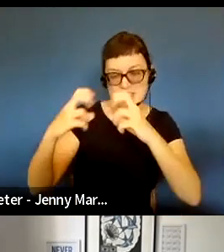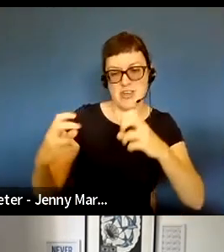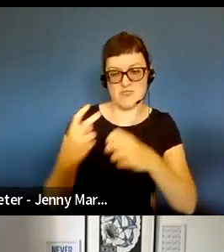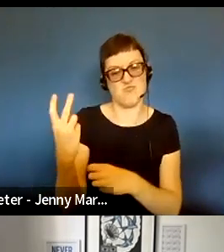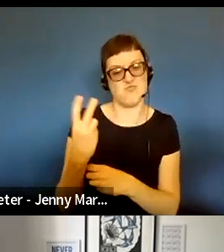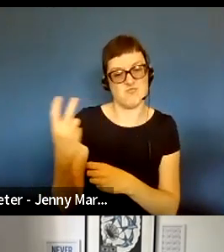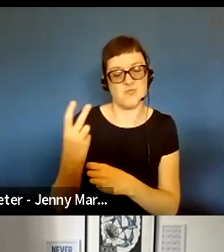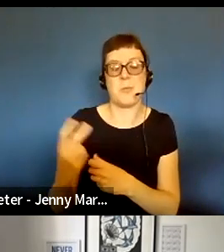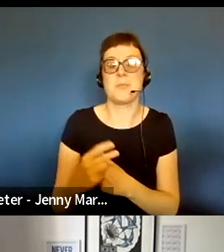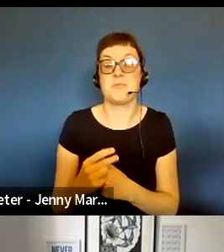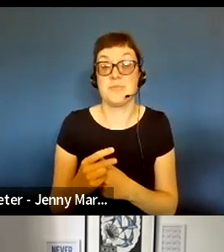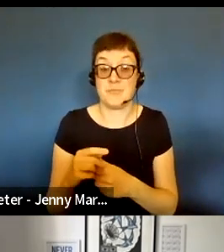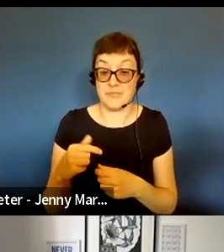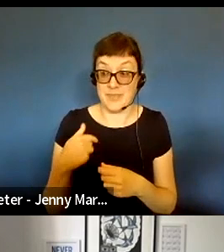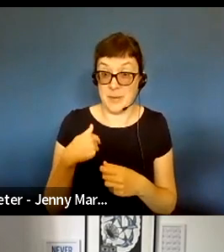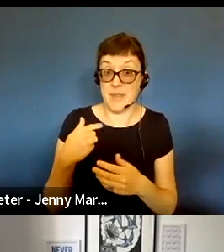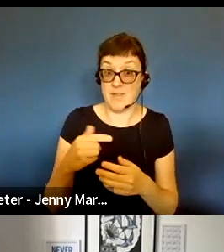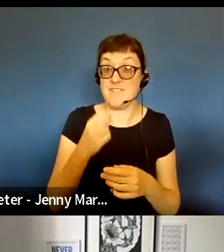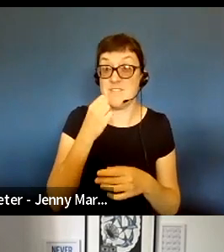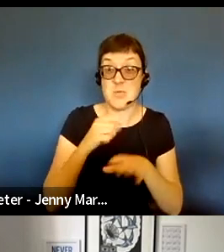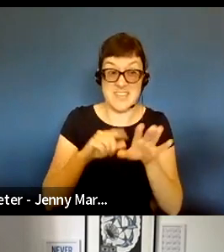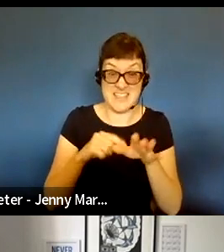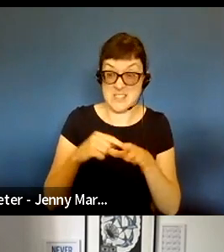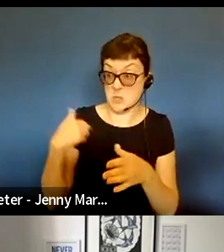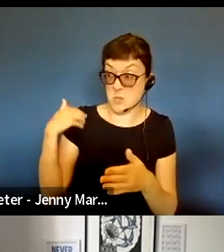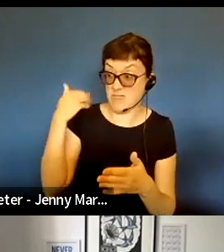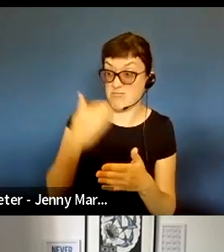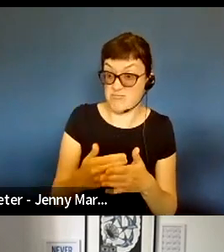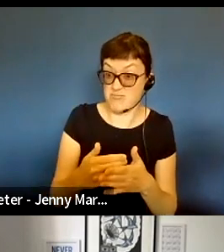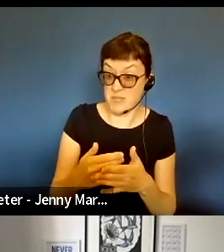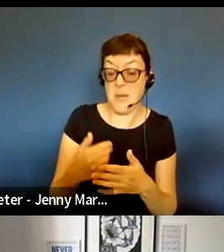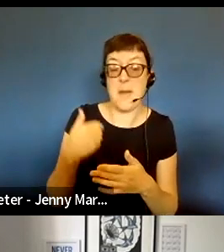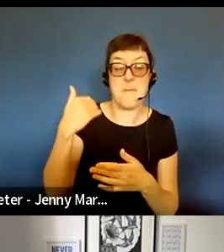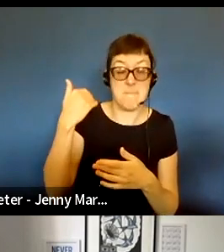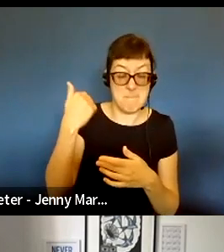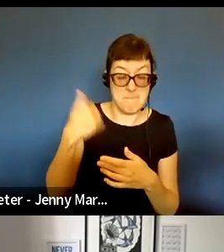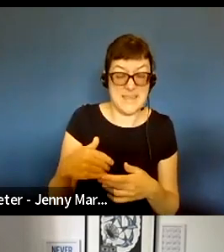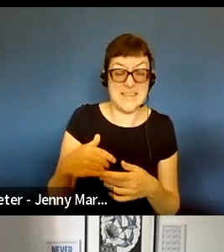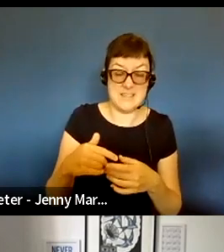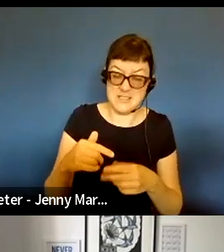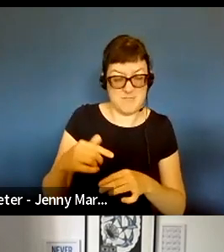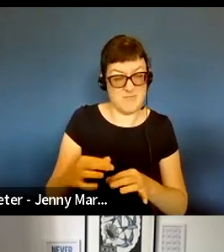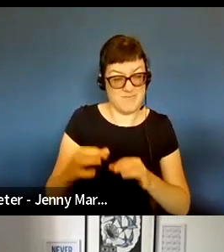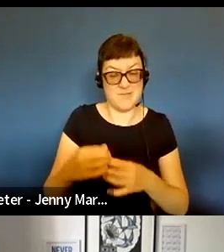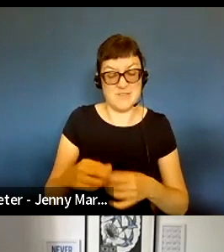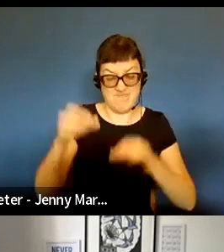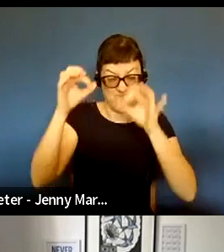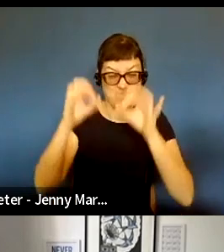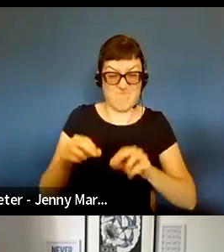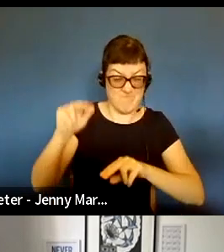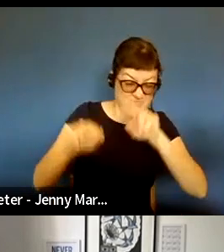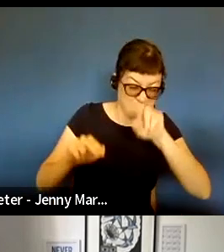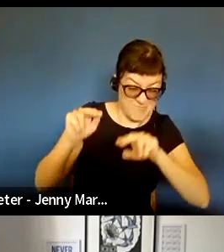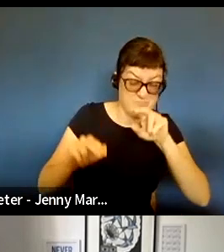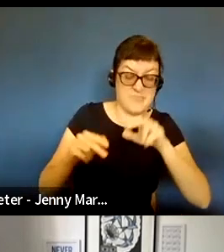Gerwood Arts over the last few years had become known for rigorous, subjectively-led selection processes, including positive